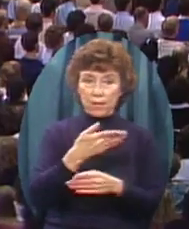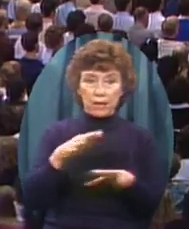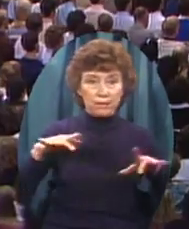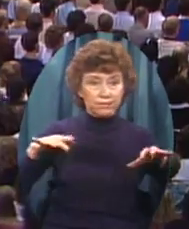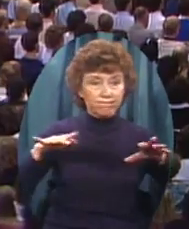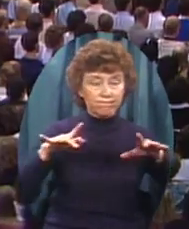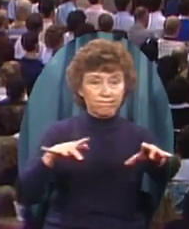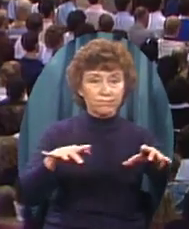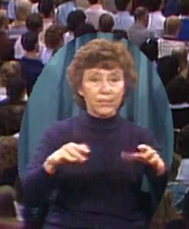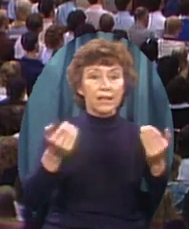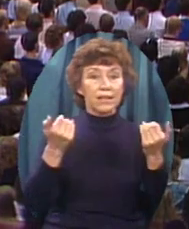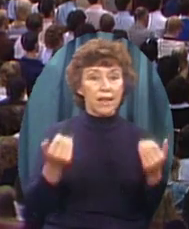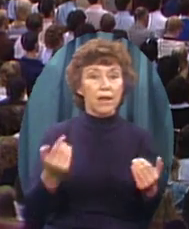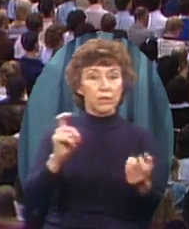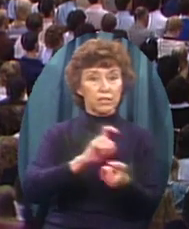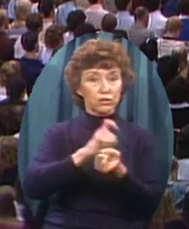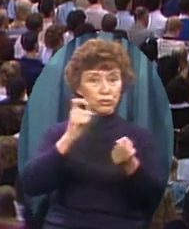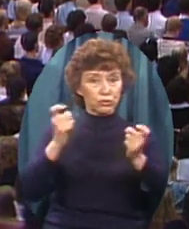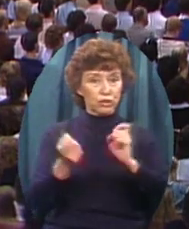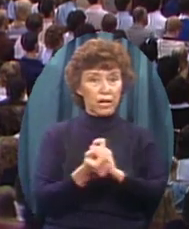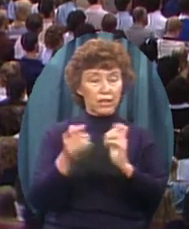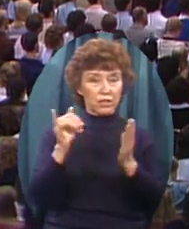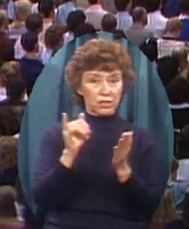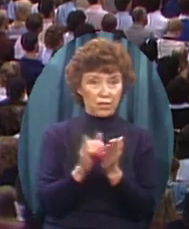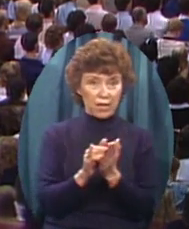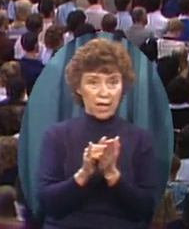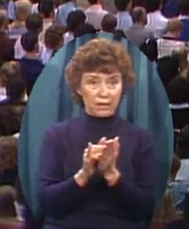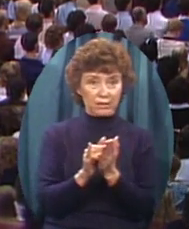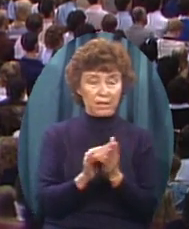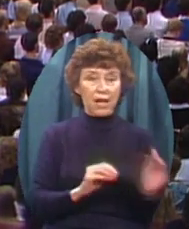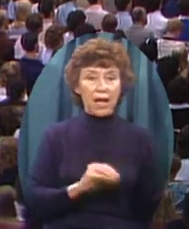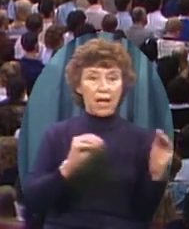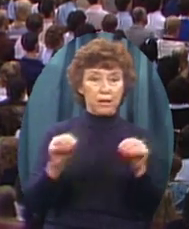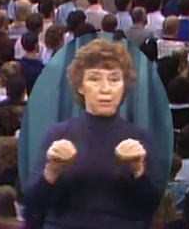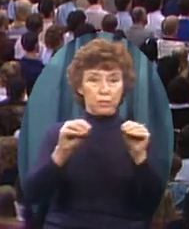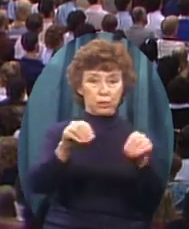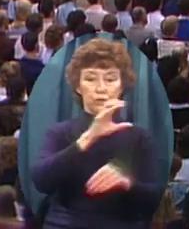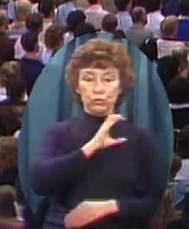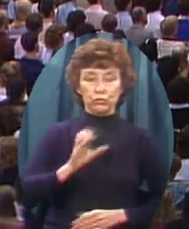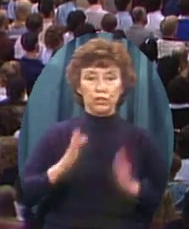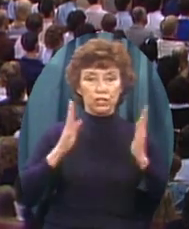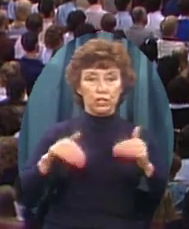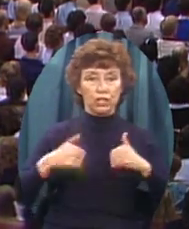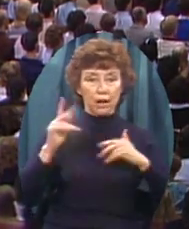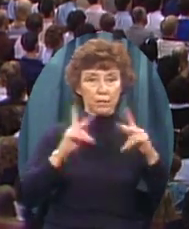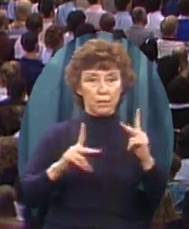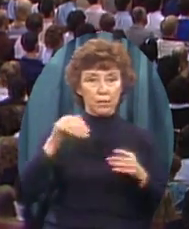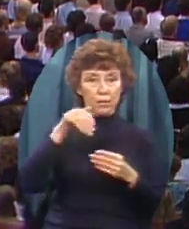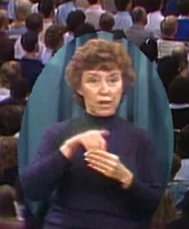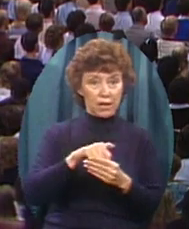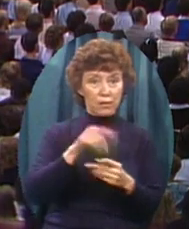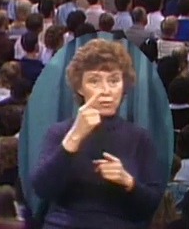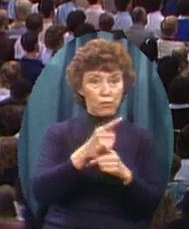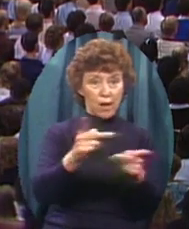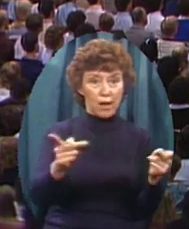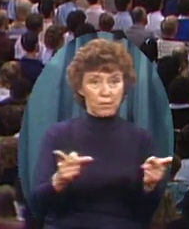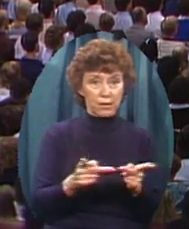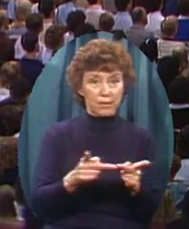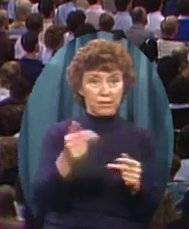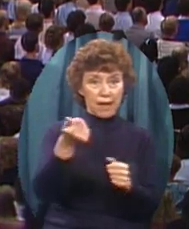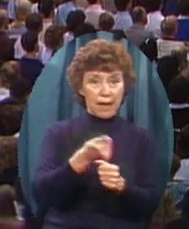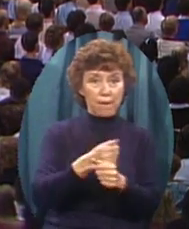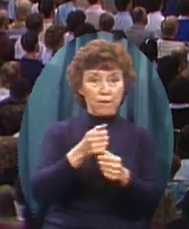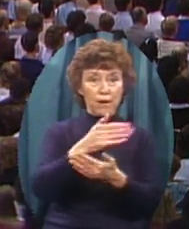that trend On them And put you In key places In every part Of today's society We